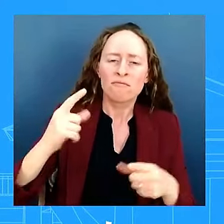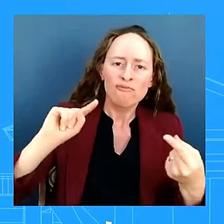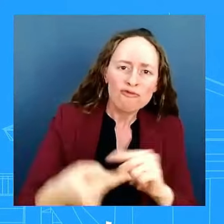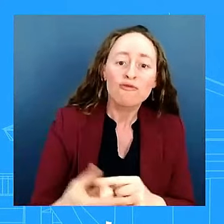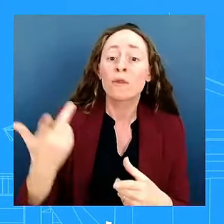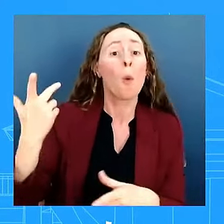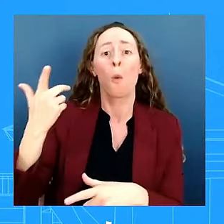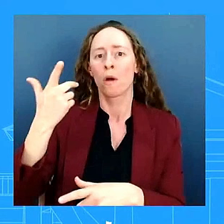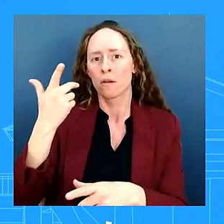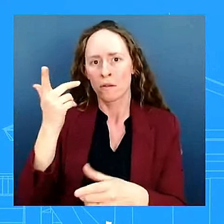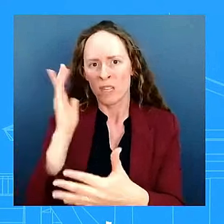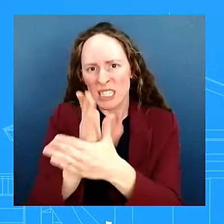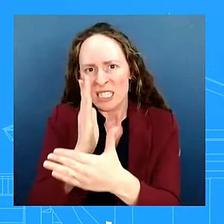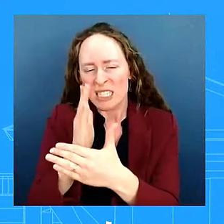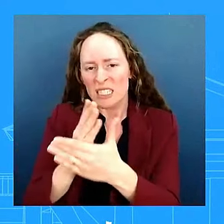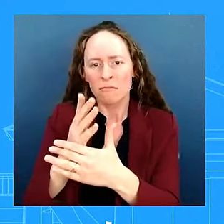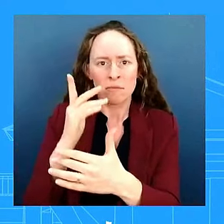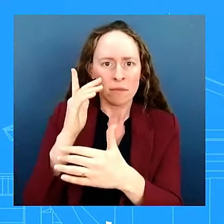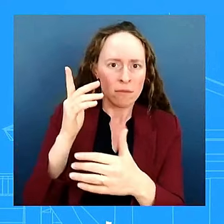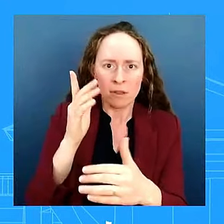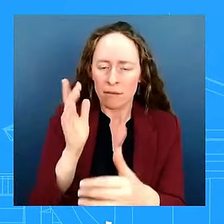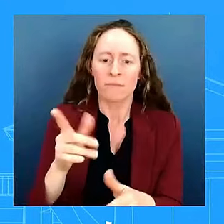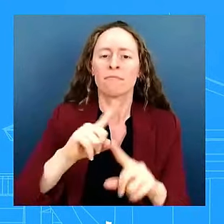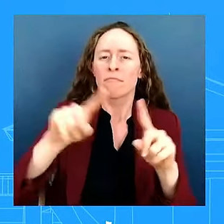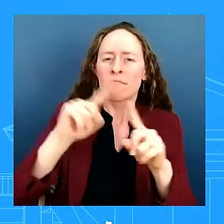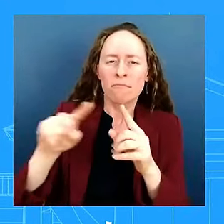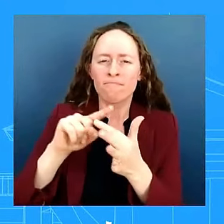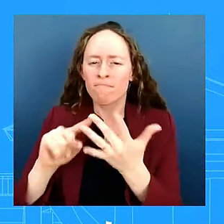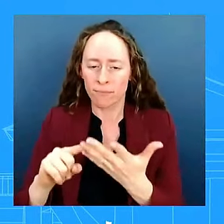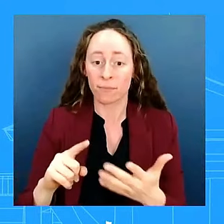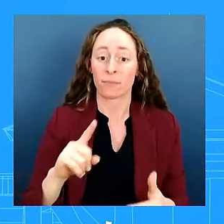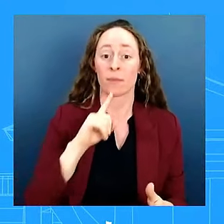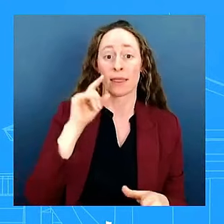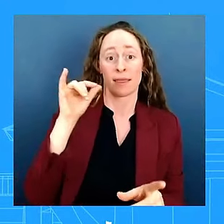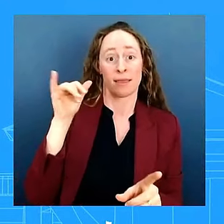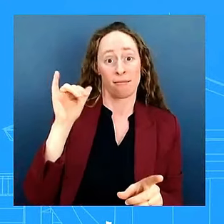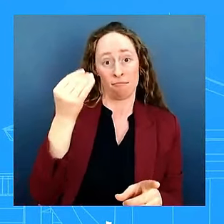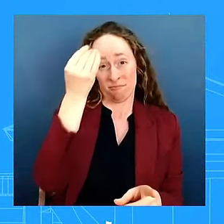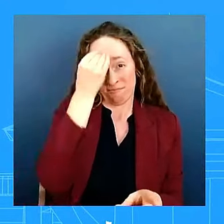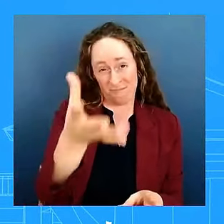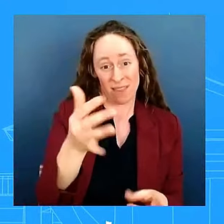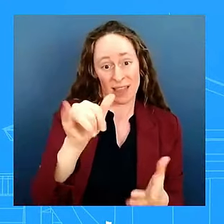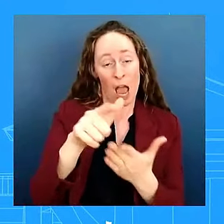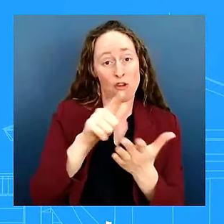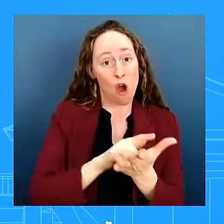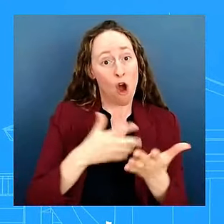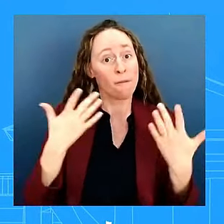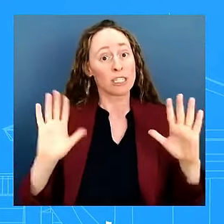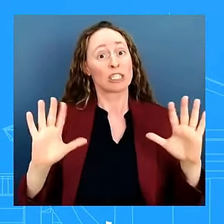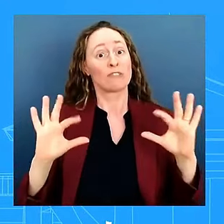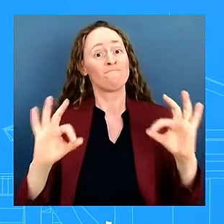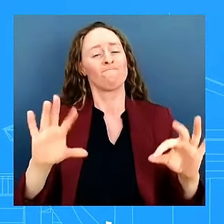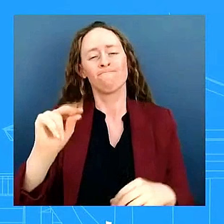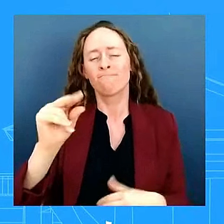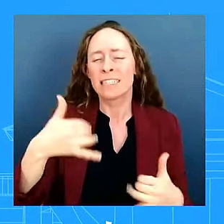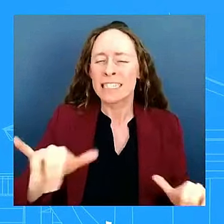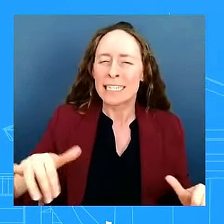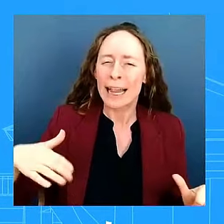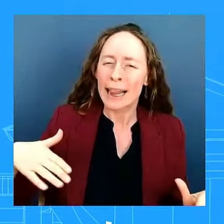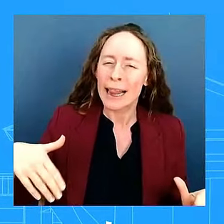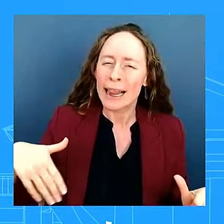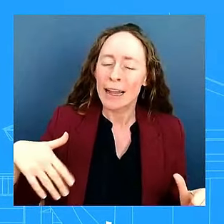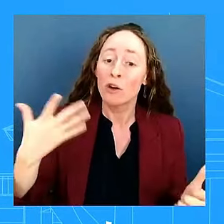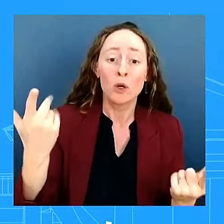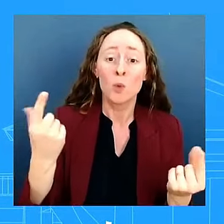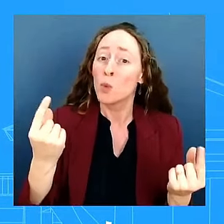as chairman or he knew that wasn't enough so as chairman of this of the senate judiciary committee he held public hearings